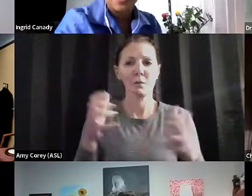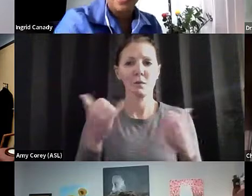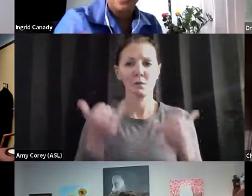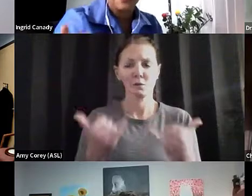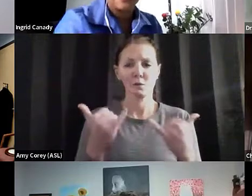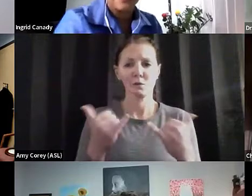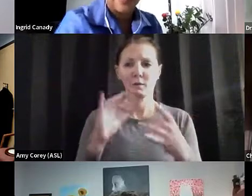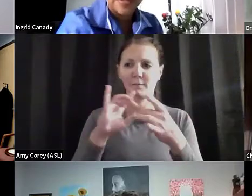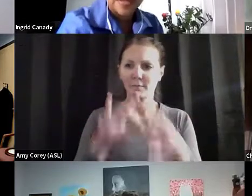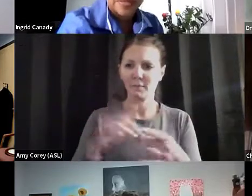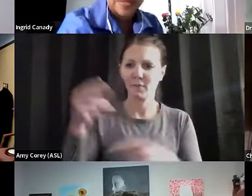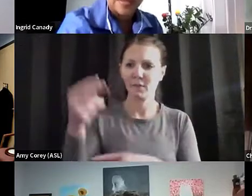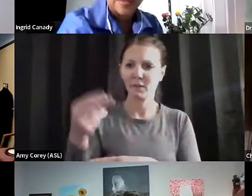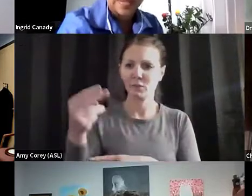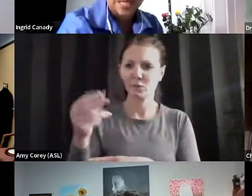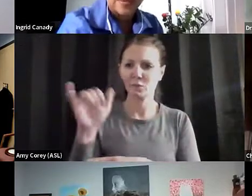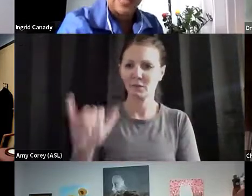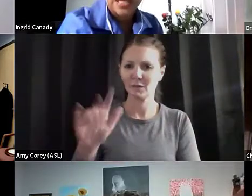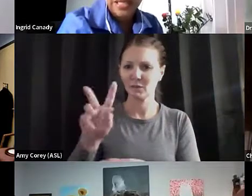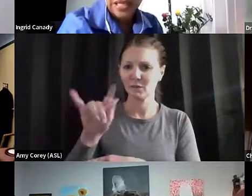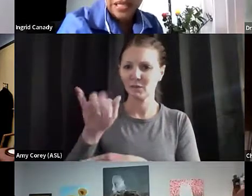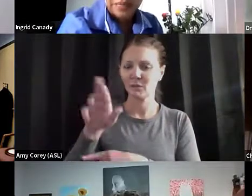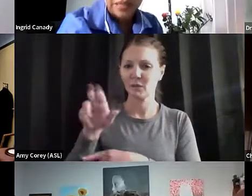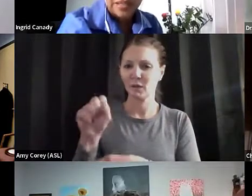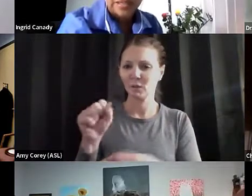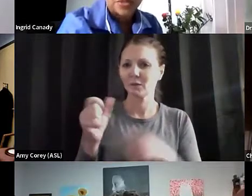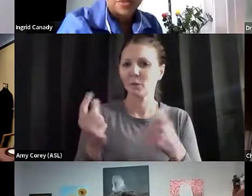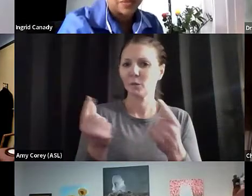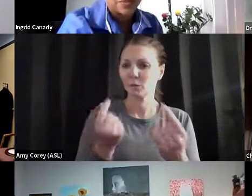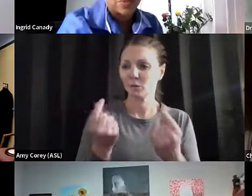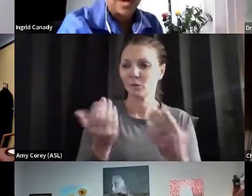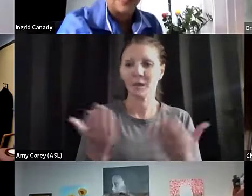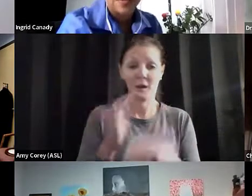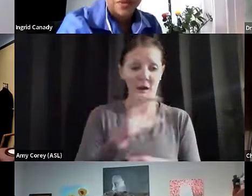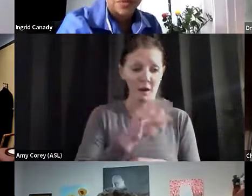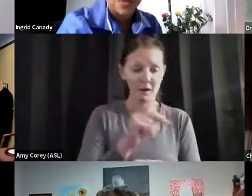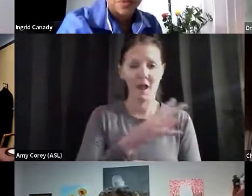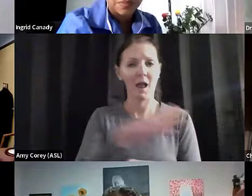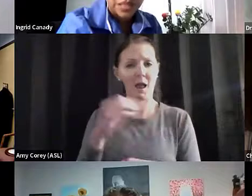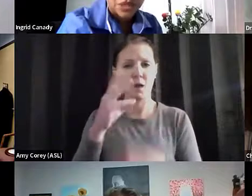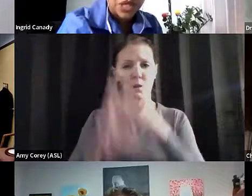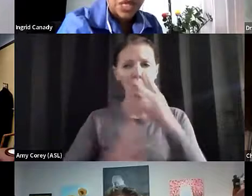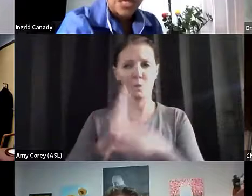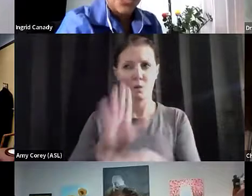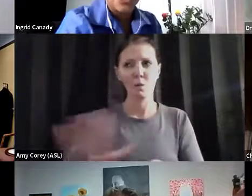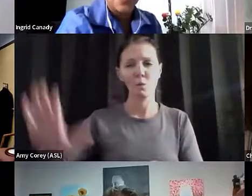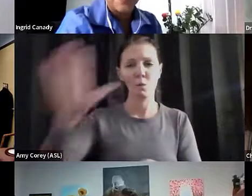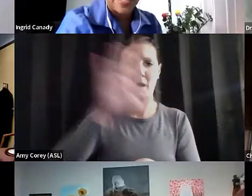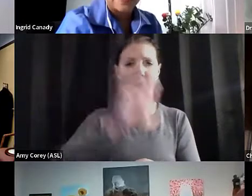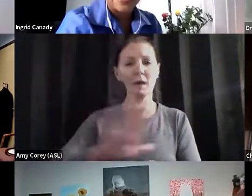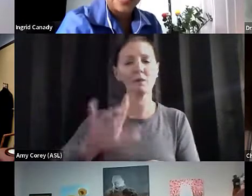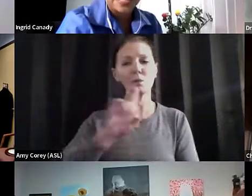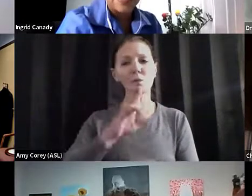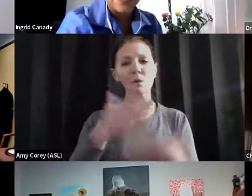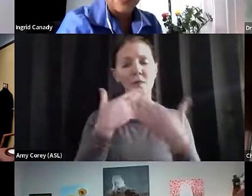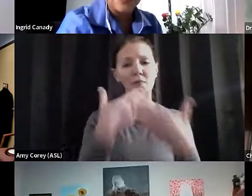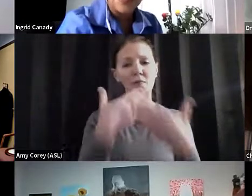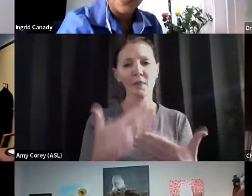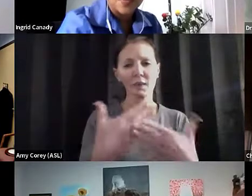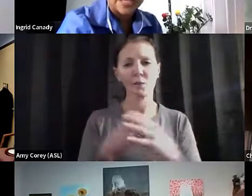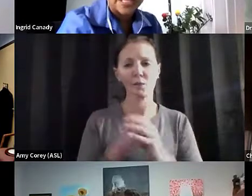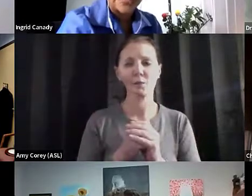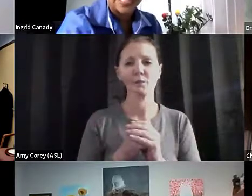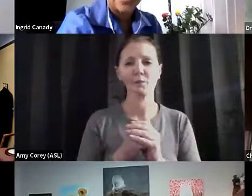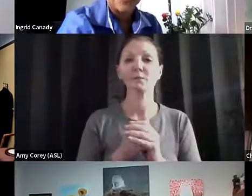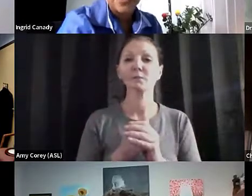the history of this virus and what it's doing, not only in Connecticut, but in the nation and worldwide. So thank you so much. So at this time, before